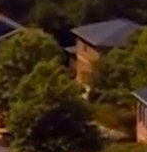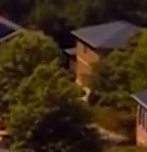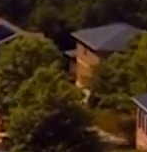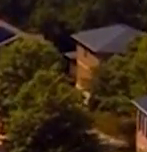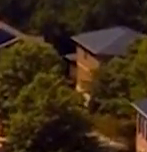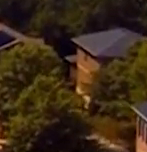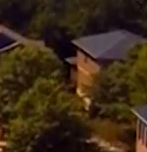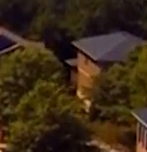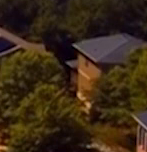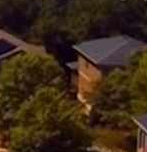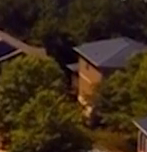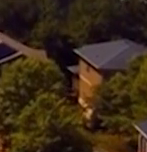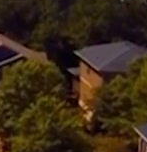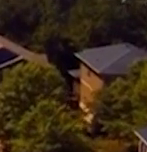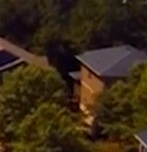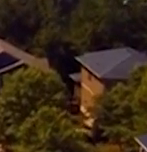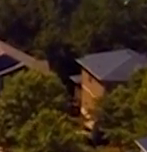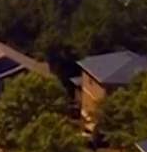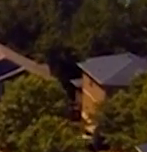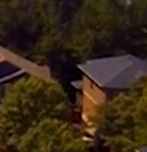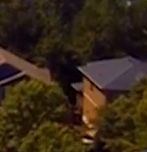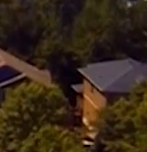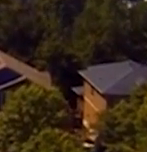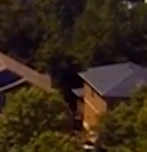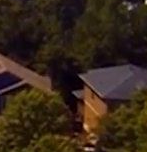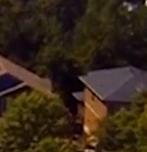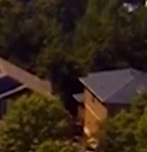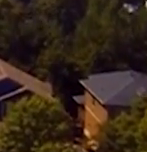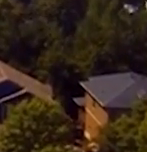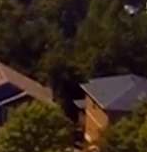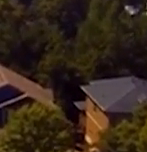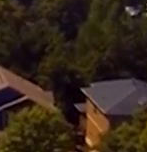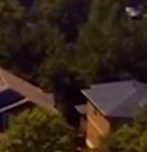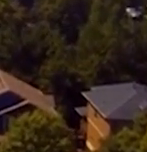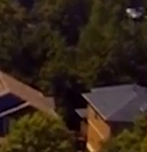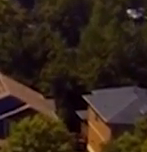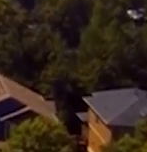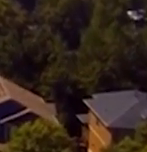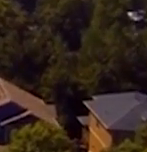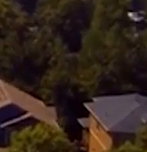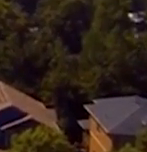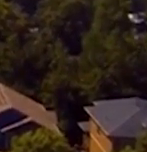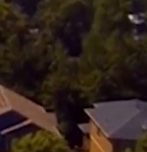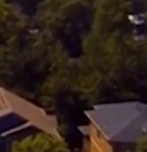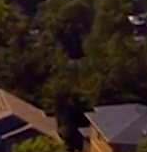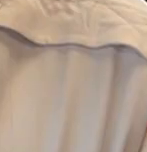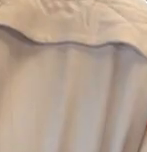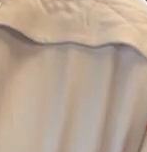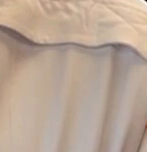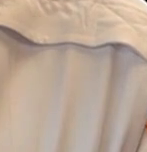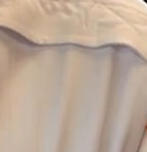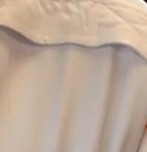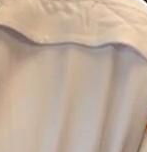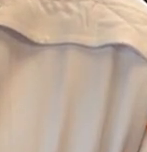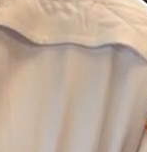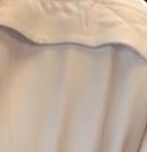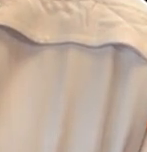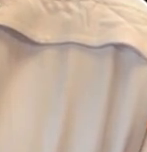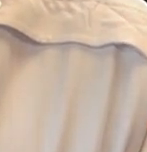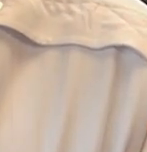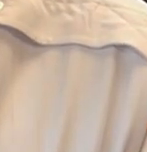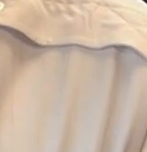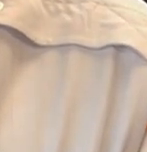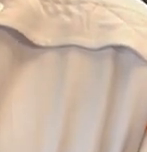are both rooted in the county's top priority, an unwavering commitment to service. I can't be more